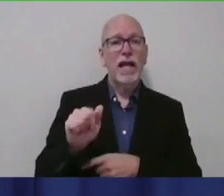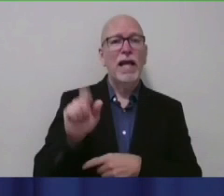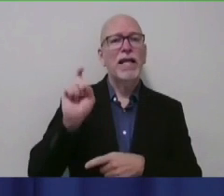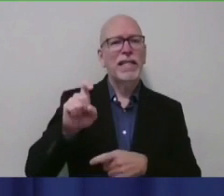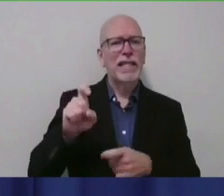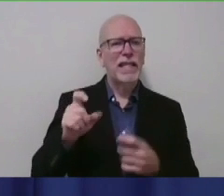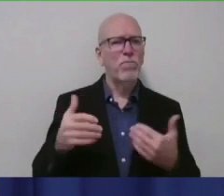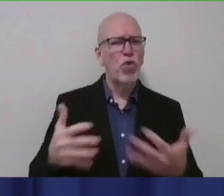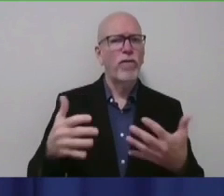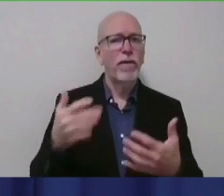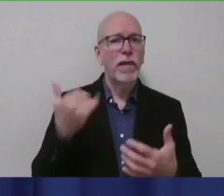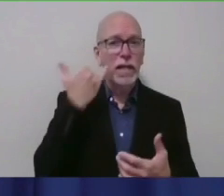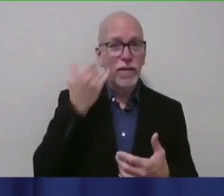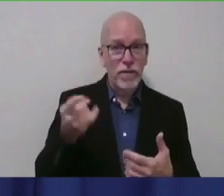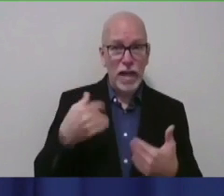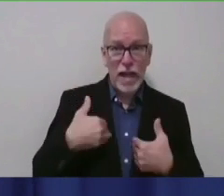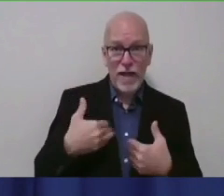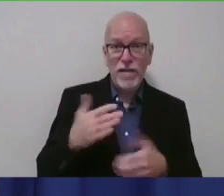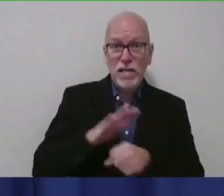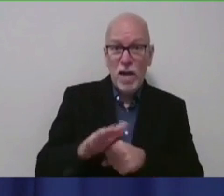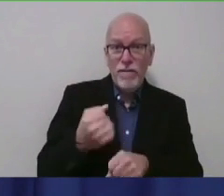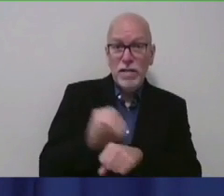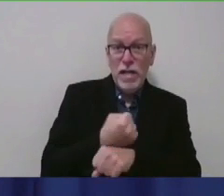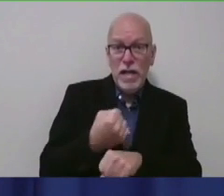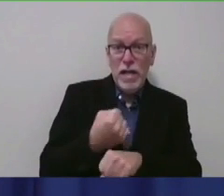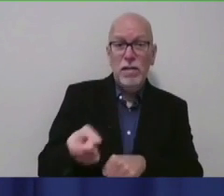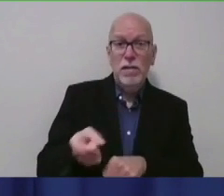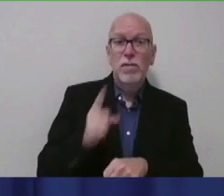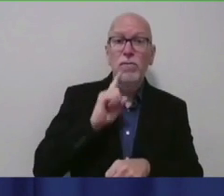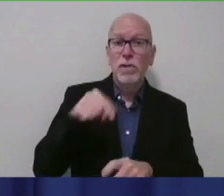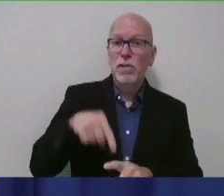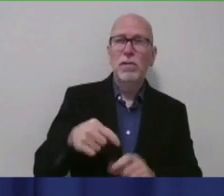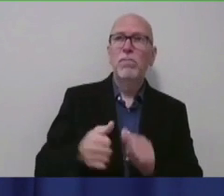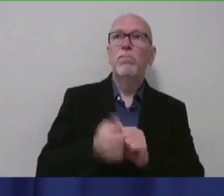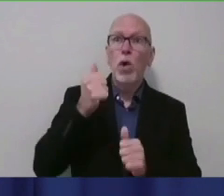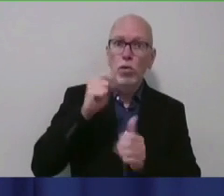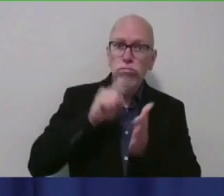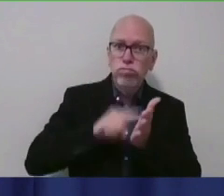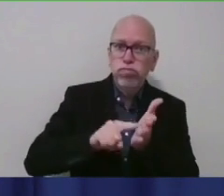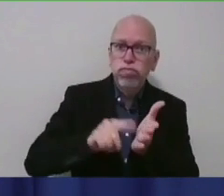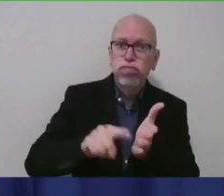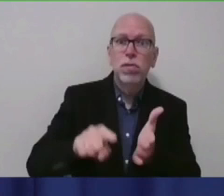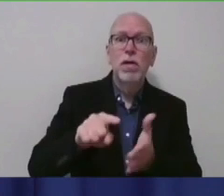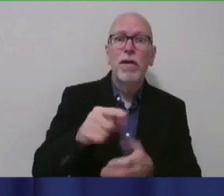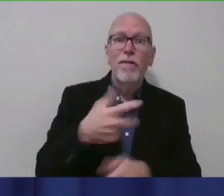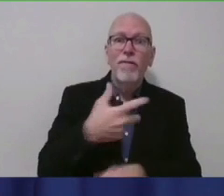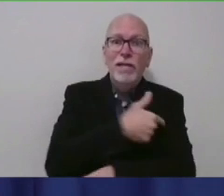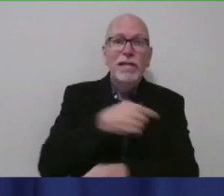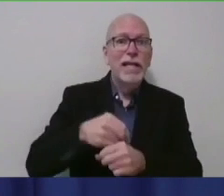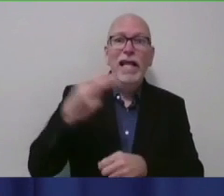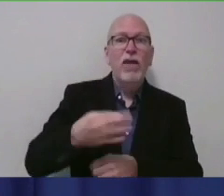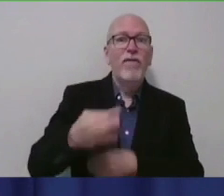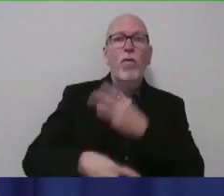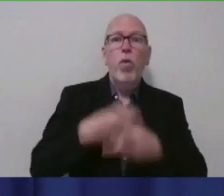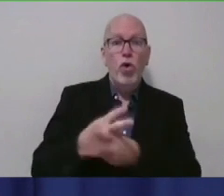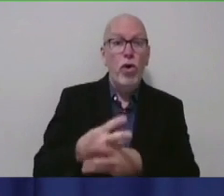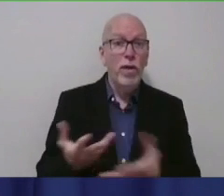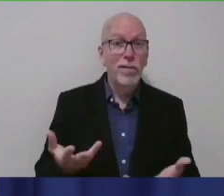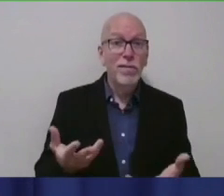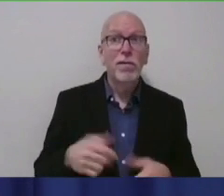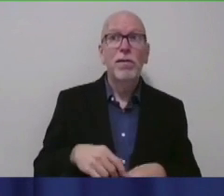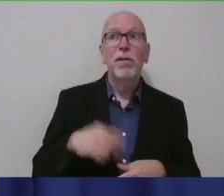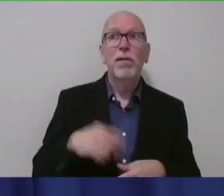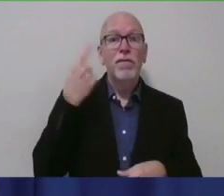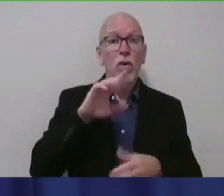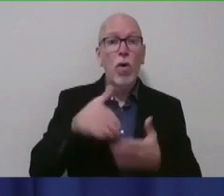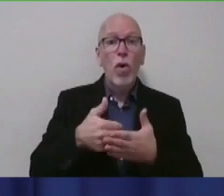if they have enough data, which this is by far the most studied vaccine in the history of the world, basically also for all the adverse